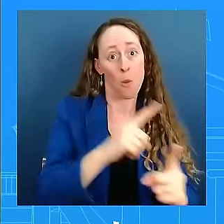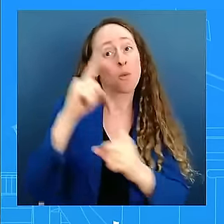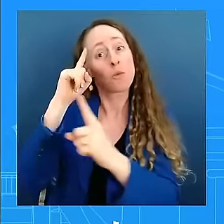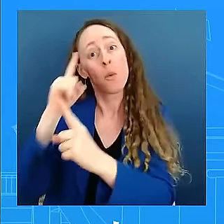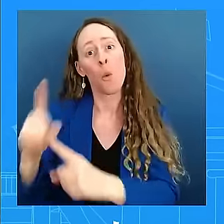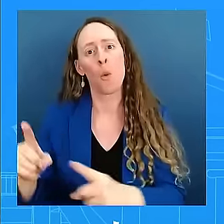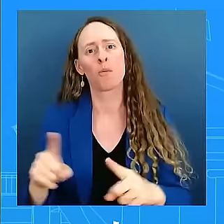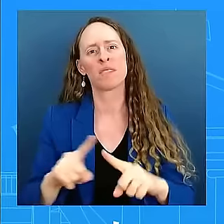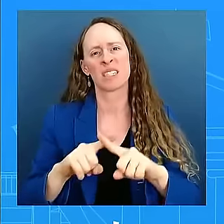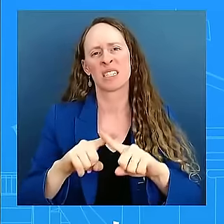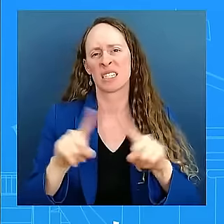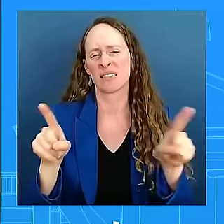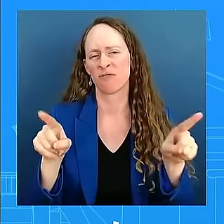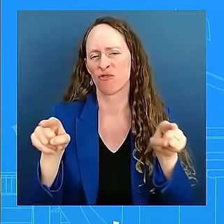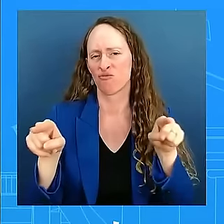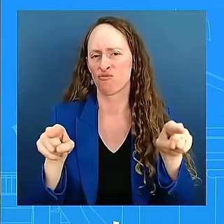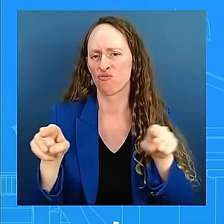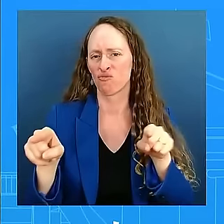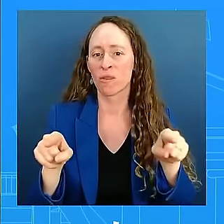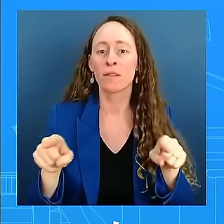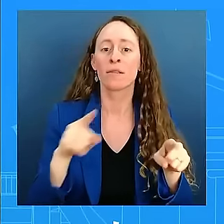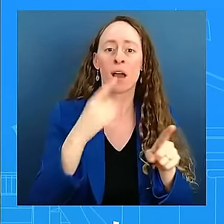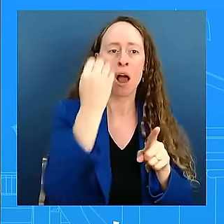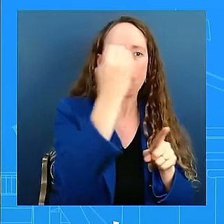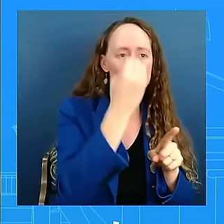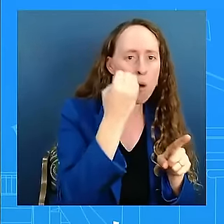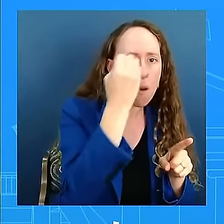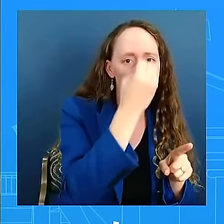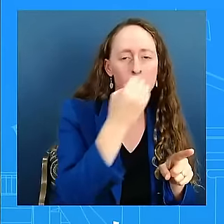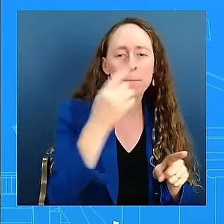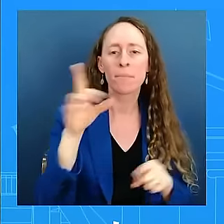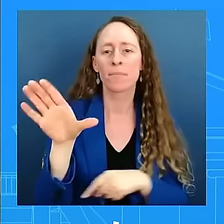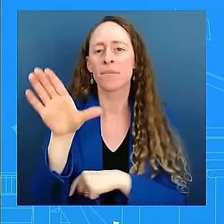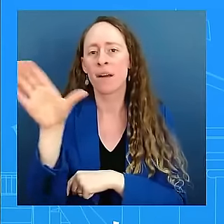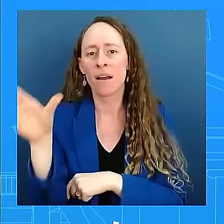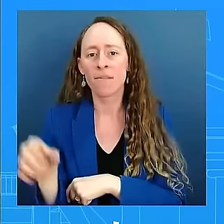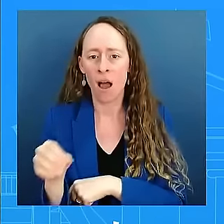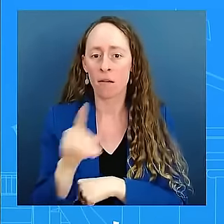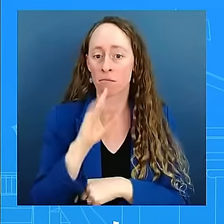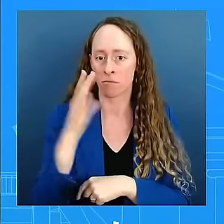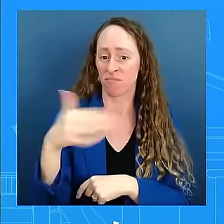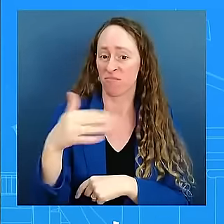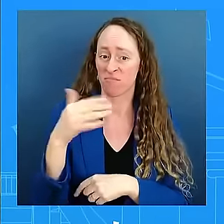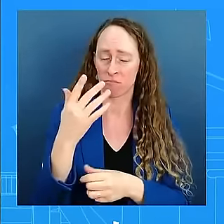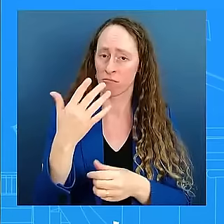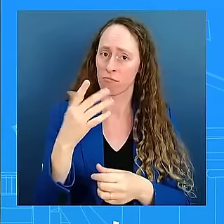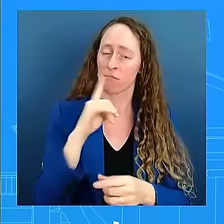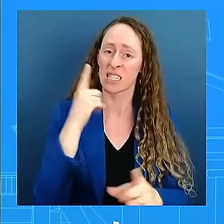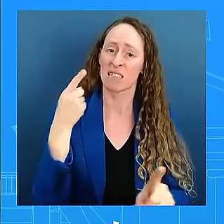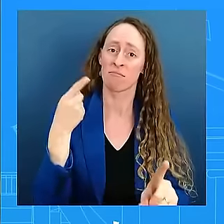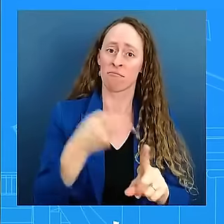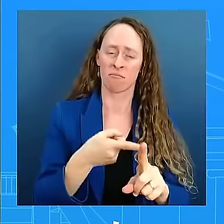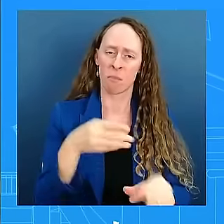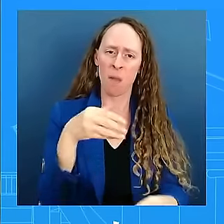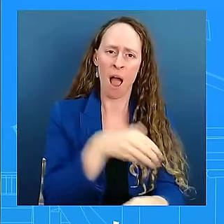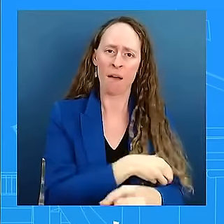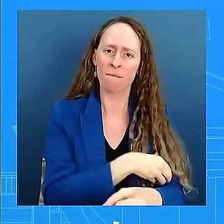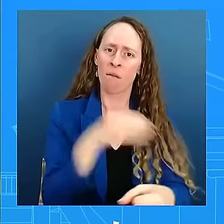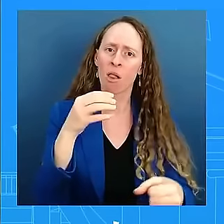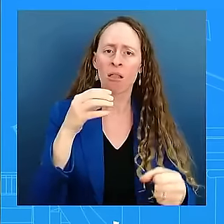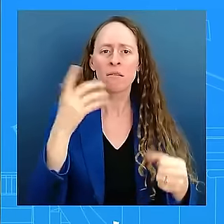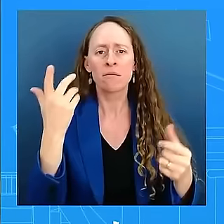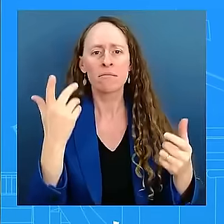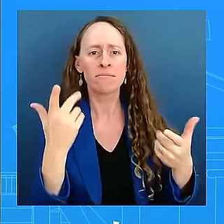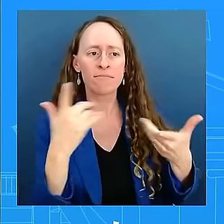But we think it serves as a powerful symbol, a powerful symbol of the U.S.-Germany partnership, as you think about the German piece of this